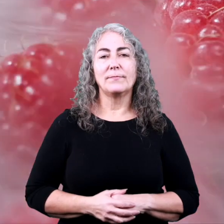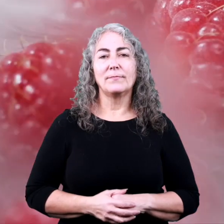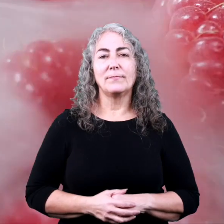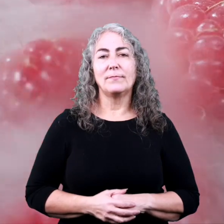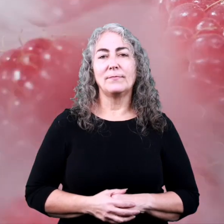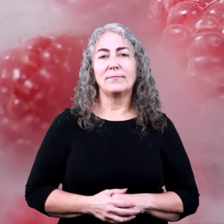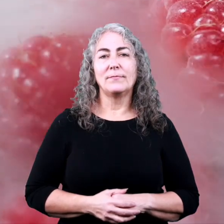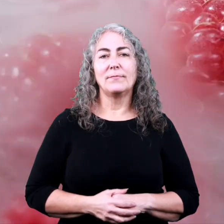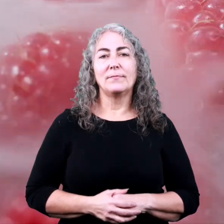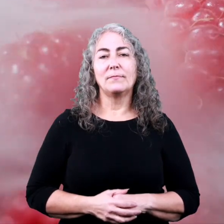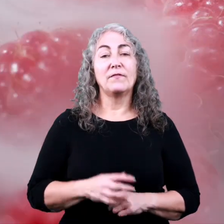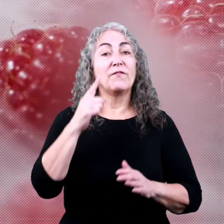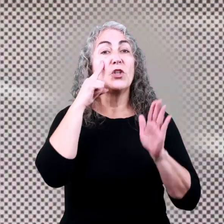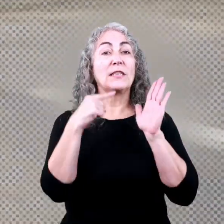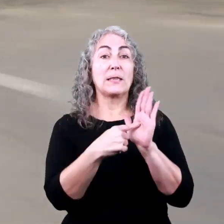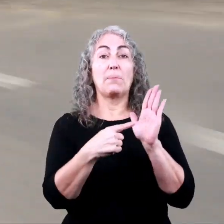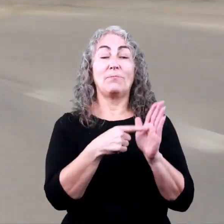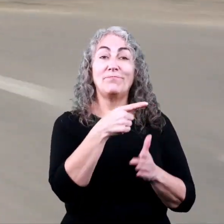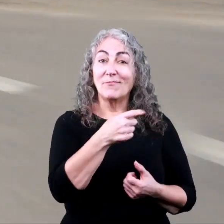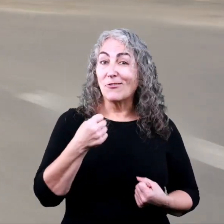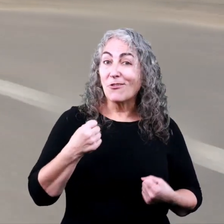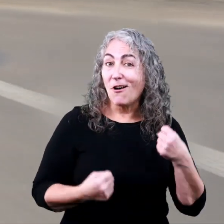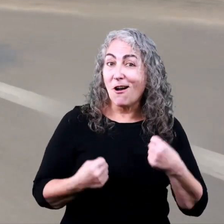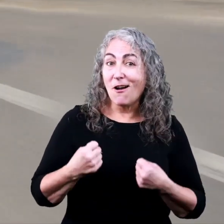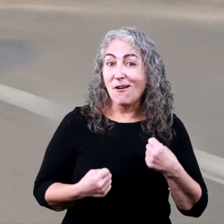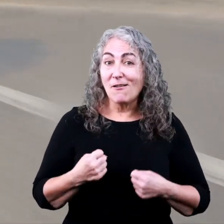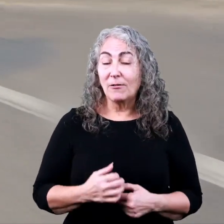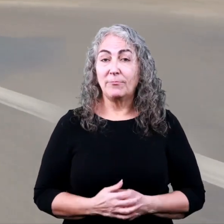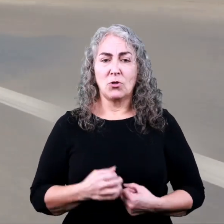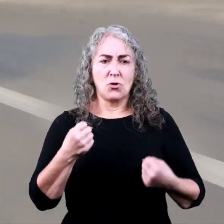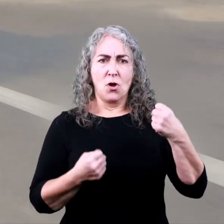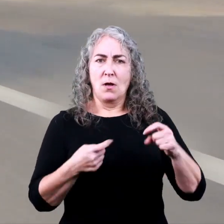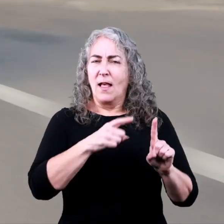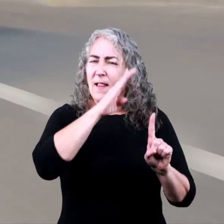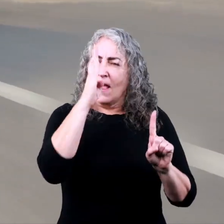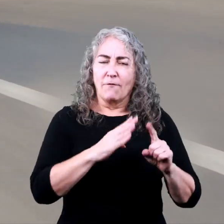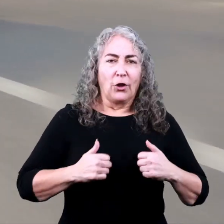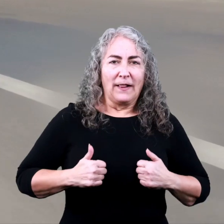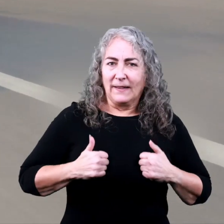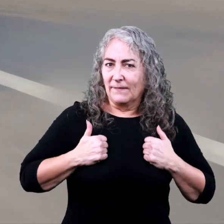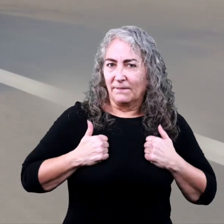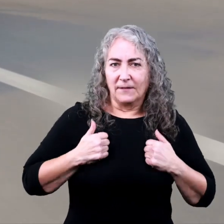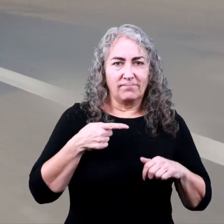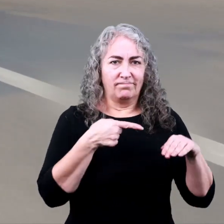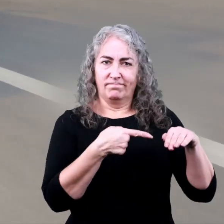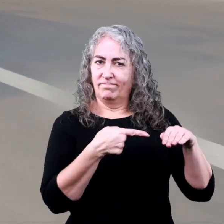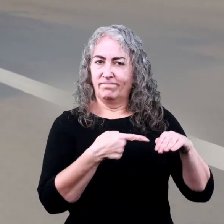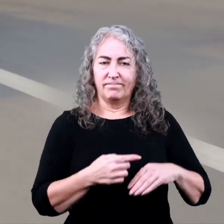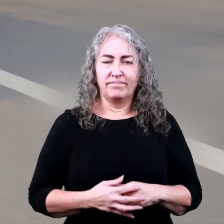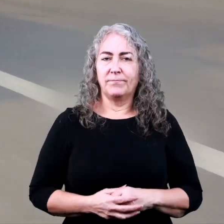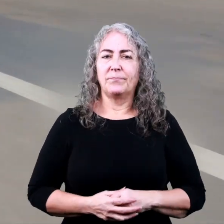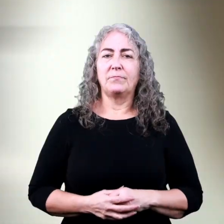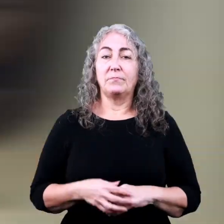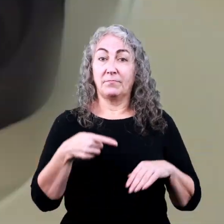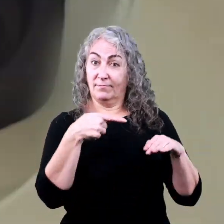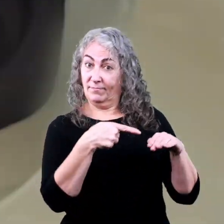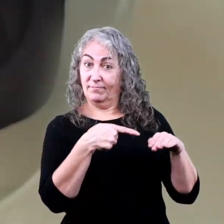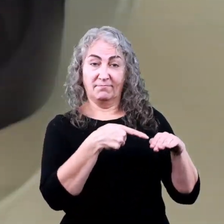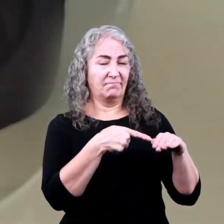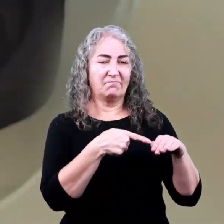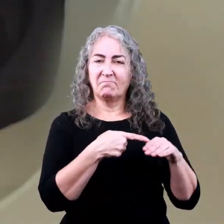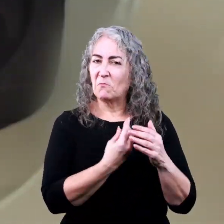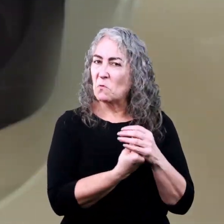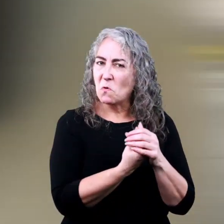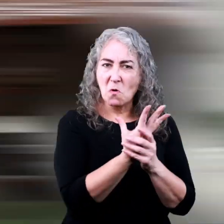form Take a car, for example A car has never been alive It